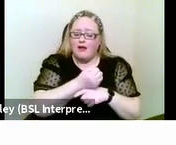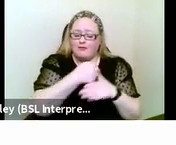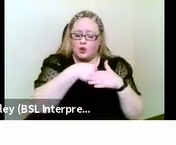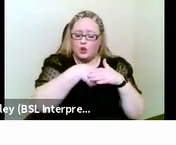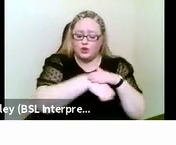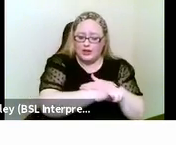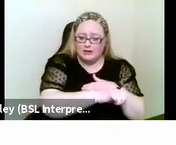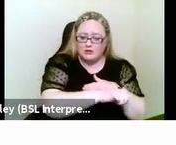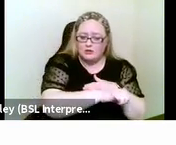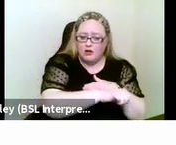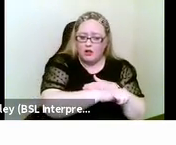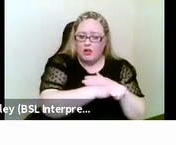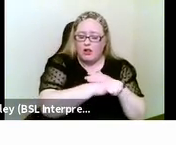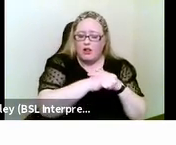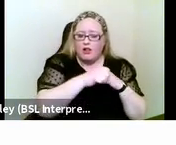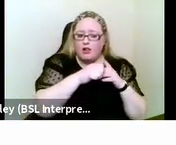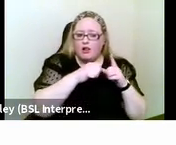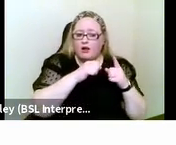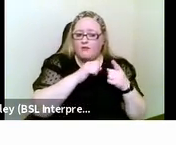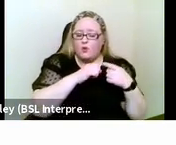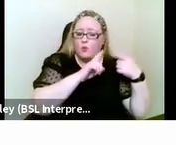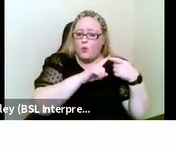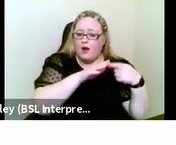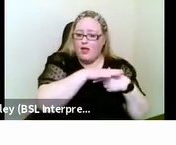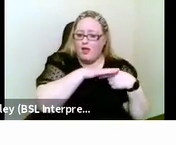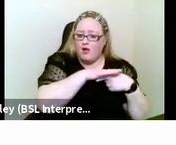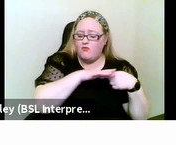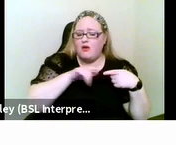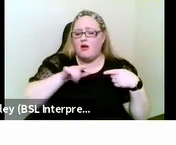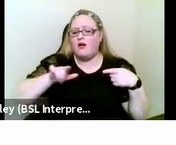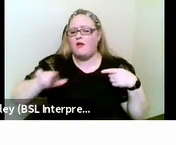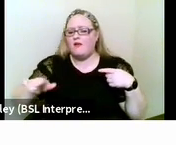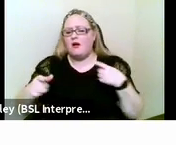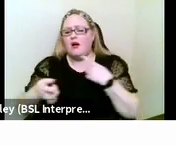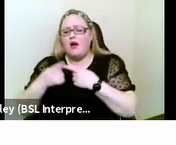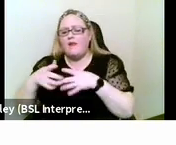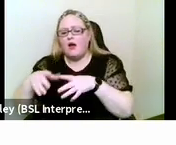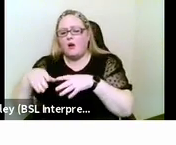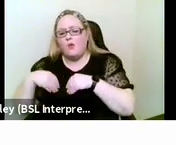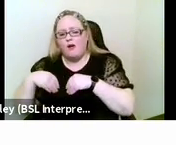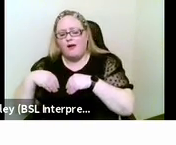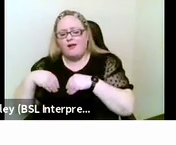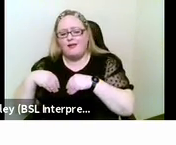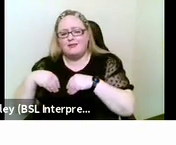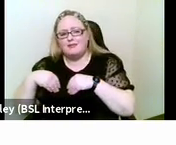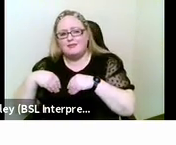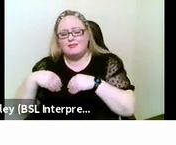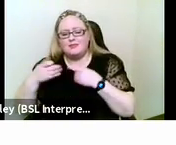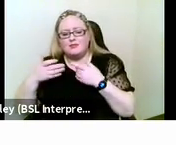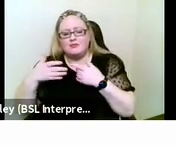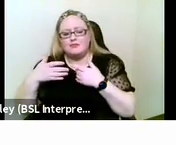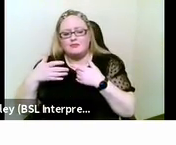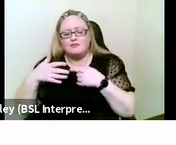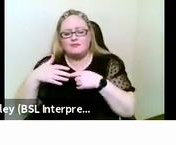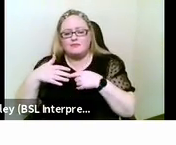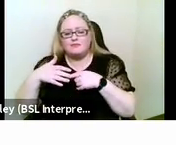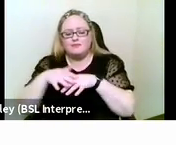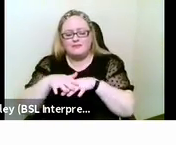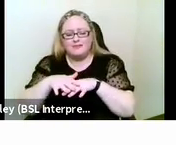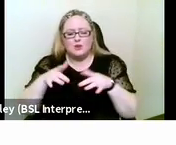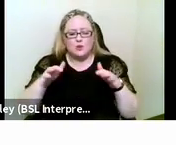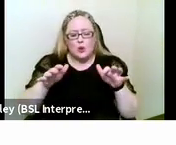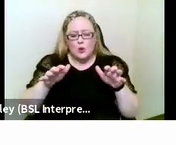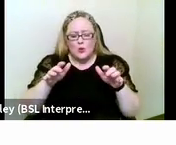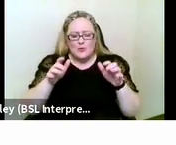and acquired impairment in the other? I think straight away, we can see that this definition is a